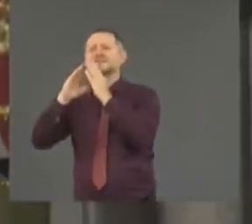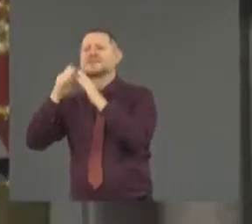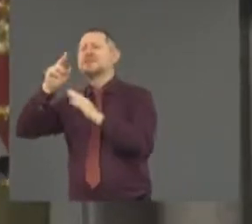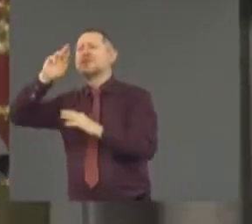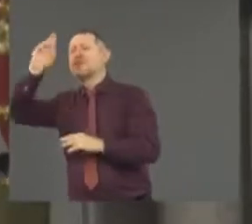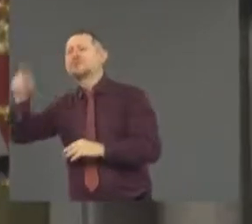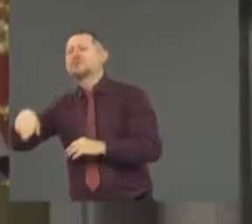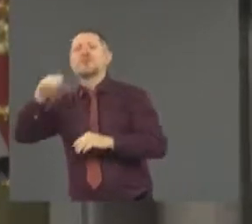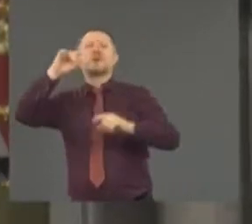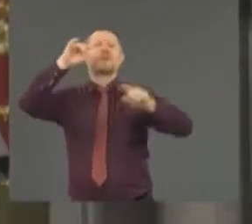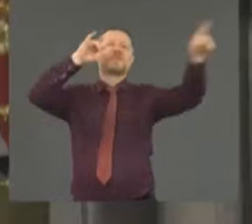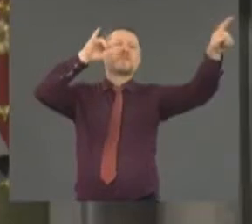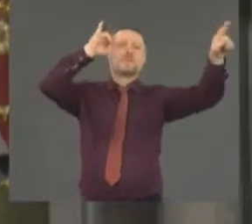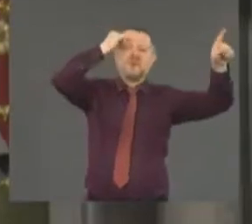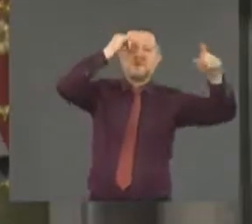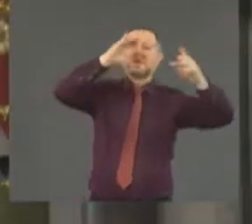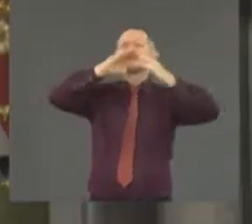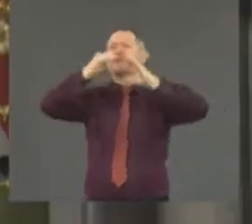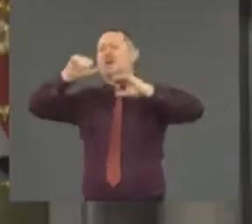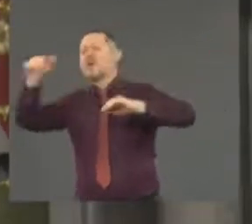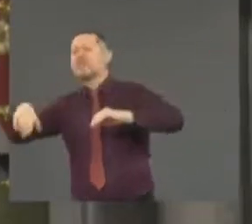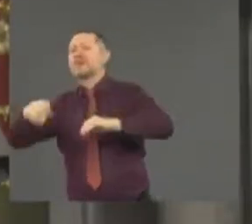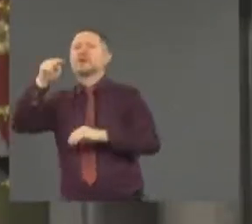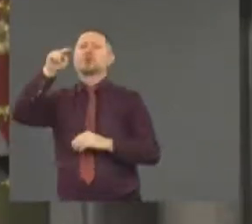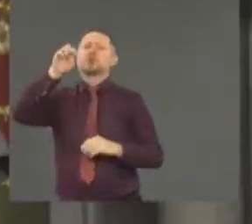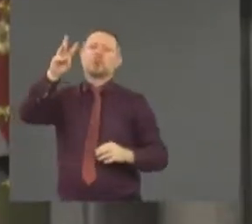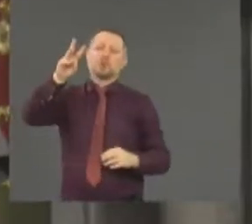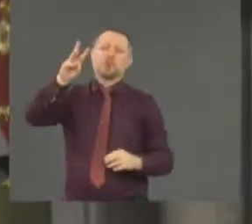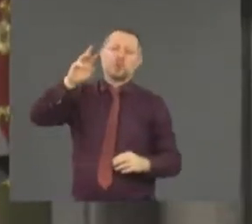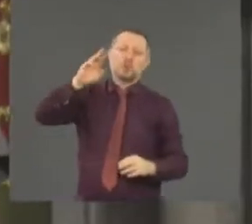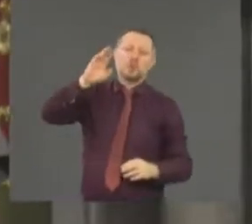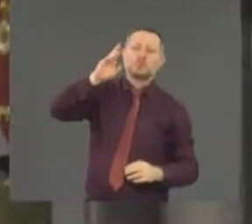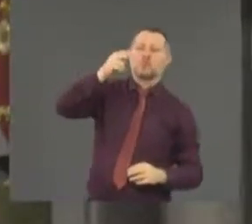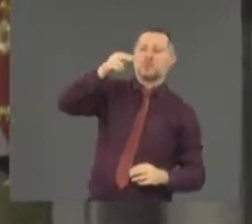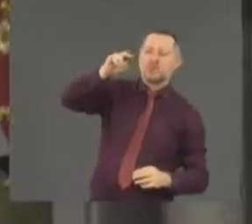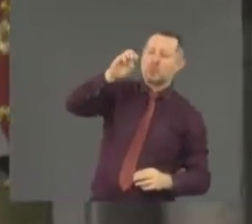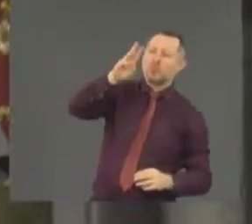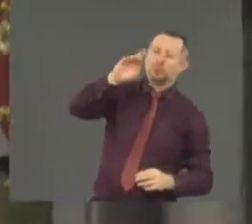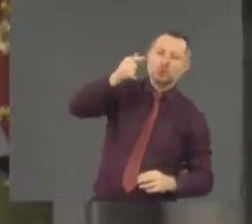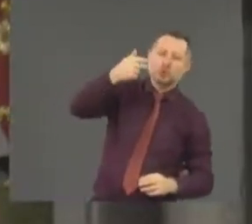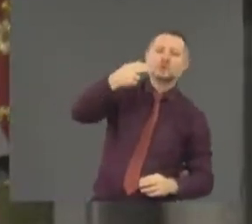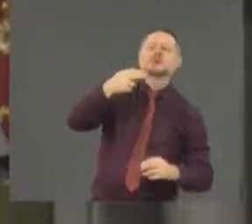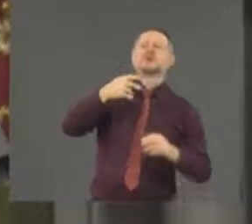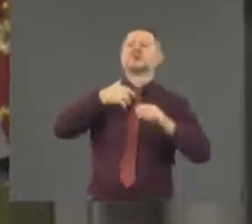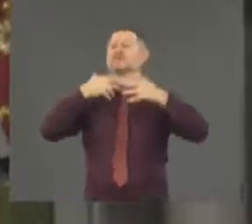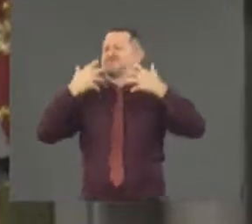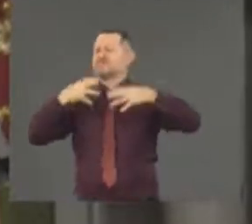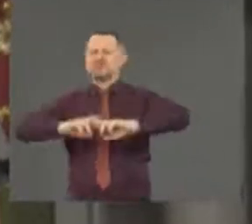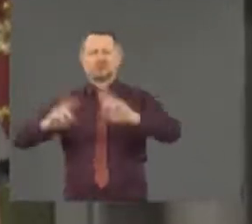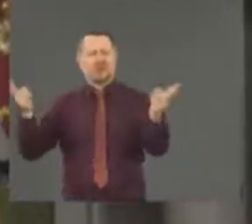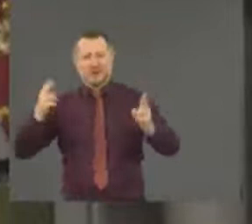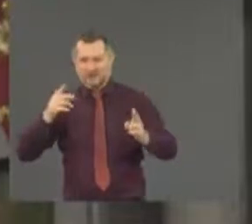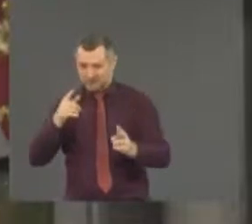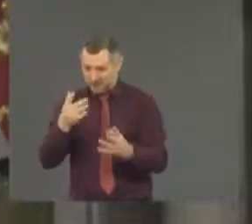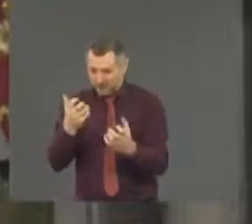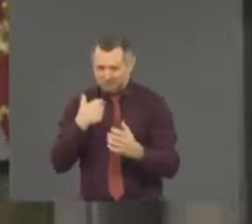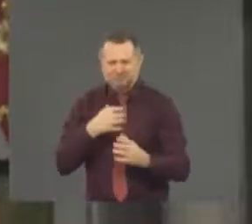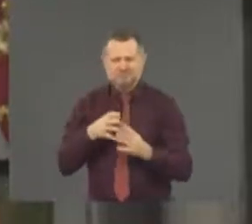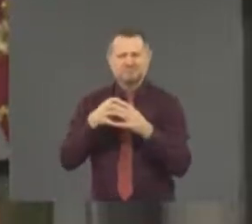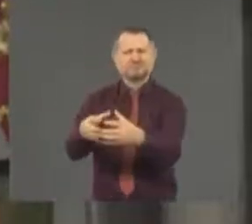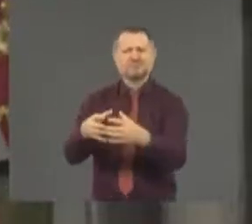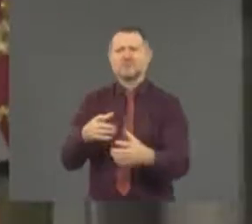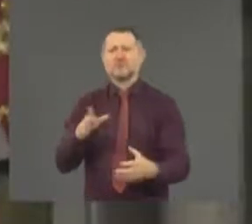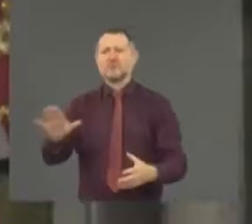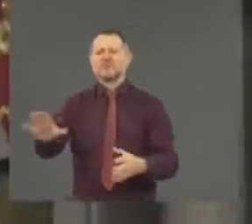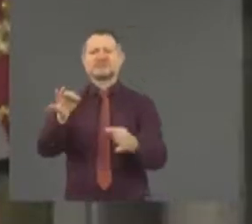Albany, Newburgh, and we stand ready to help the NYPD at any time. But that's really a decision made by the